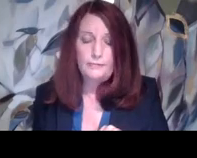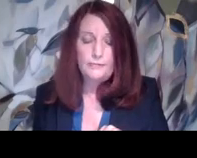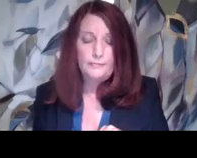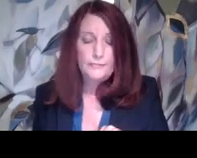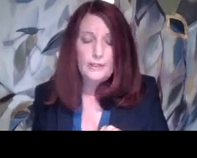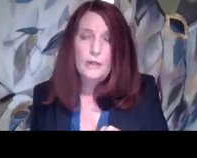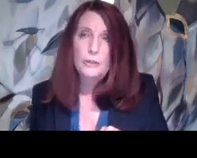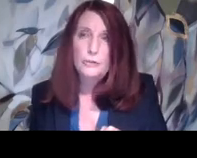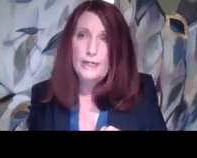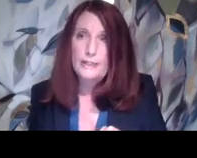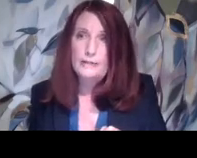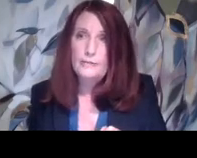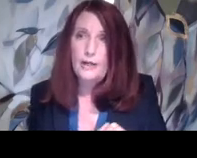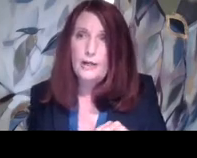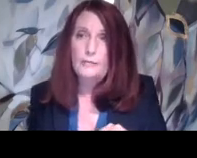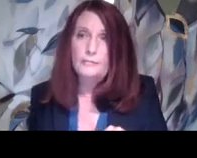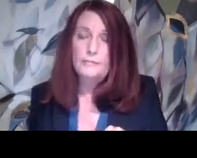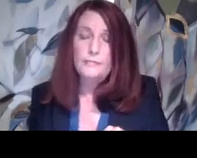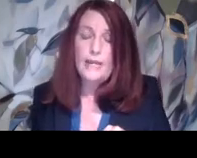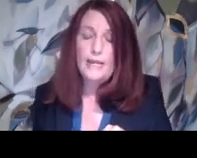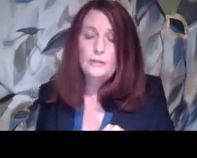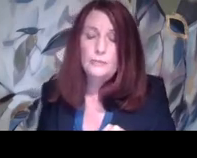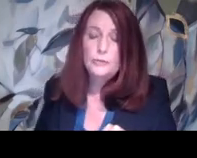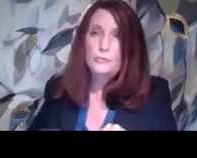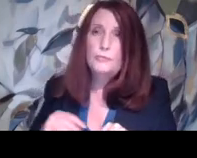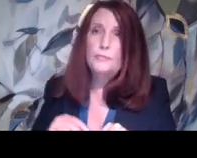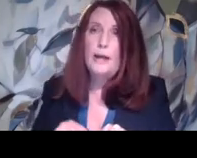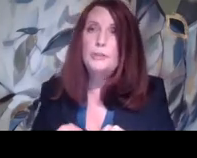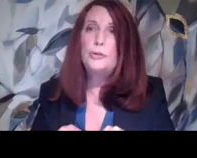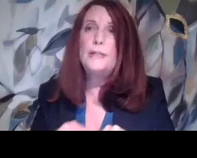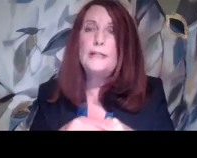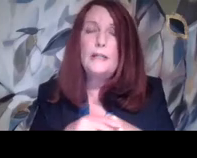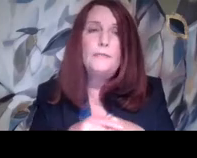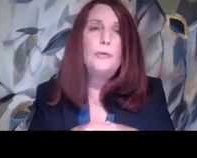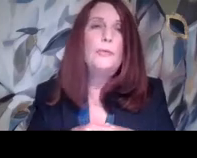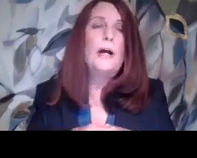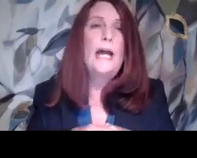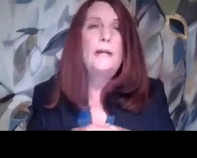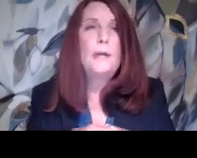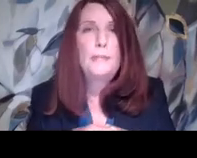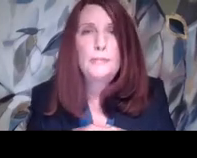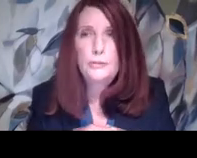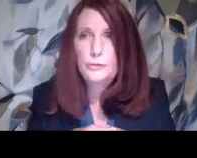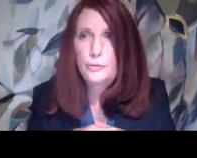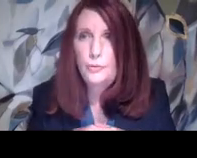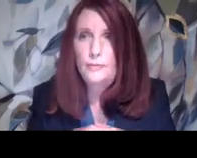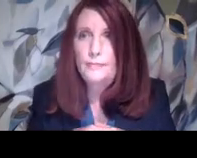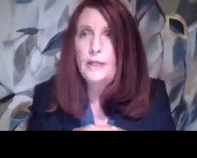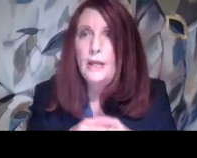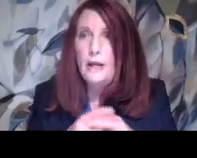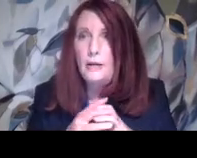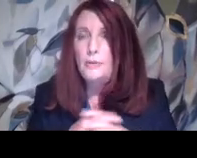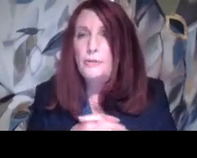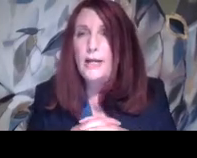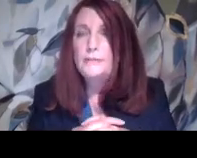relief training. Uh, and I'm sure that if you had a problem with your school,